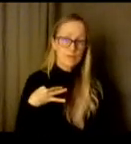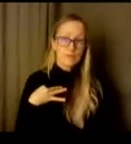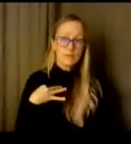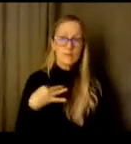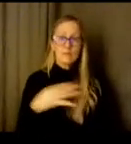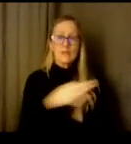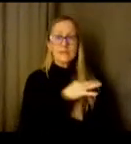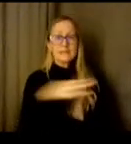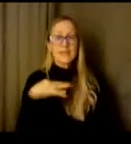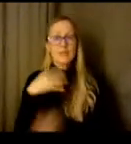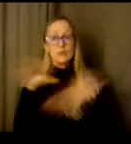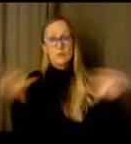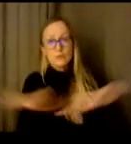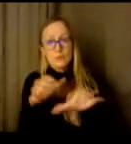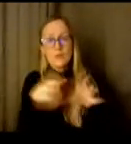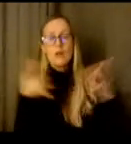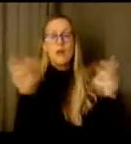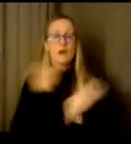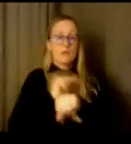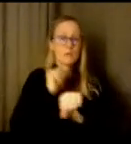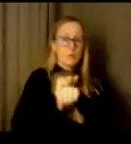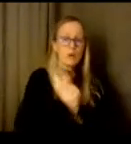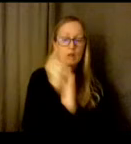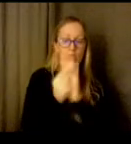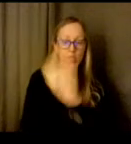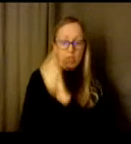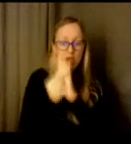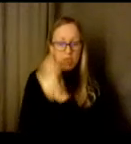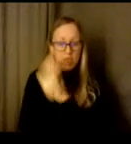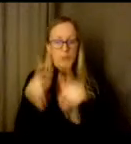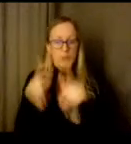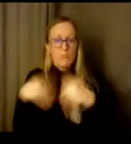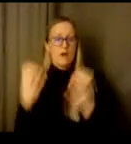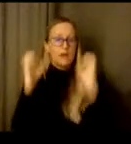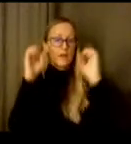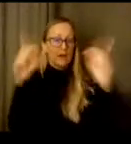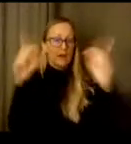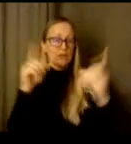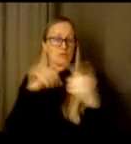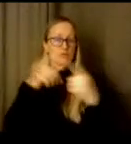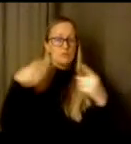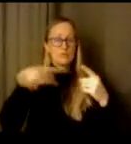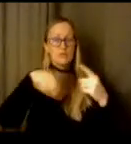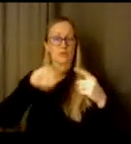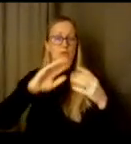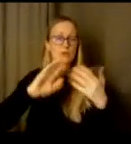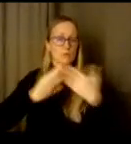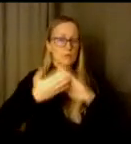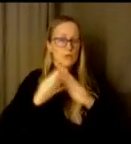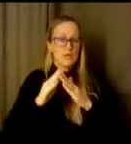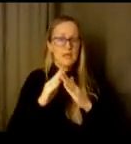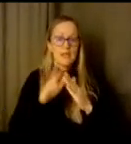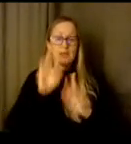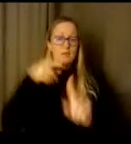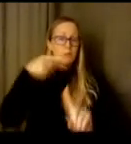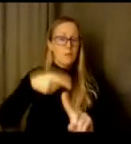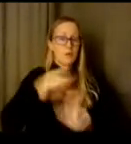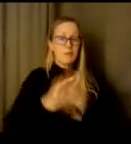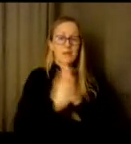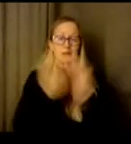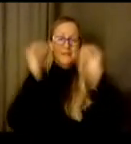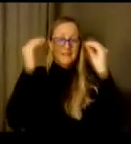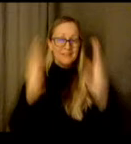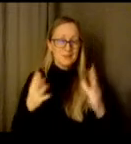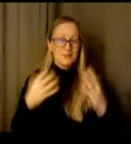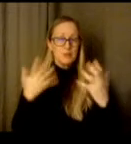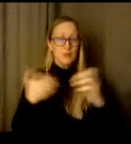of work that is dedicated hours to provide education to our community and knowing that the core value of being a teacher is that student-teacher connection as well